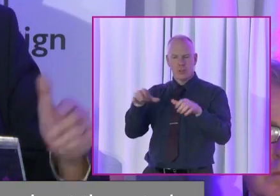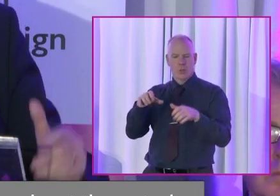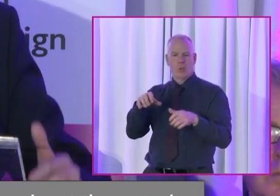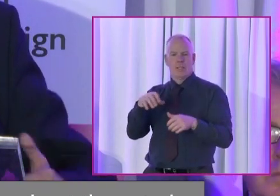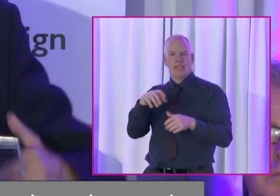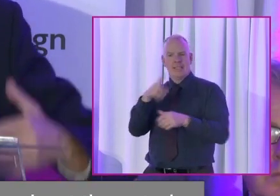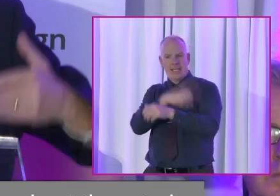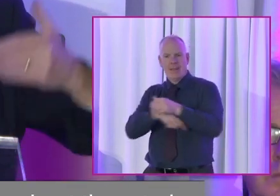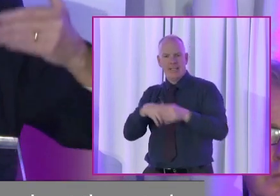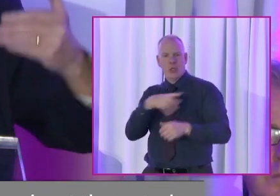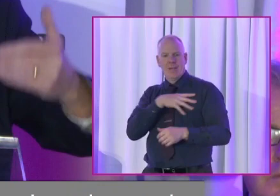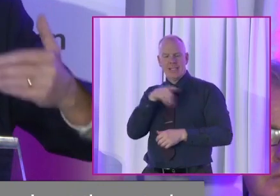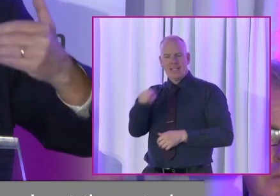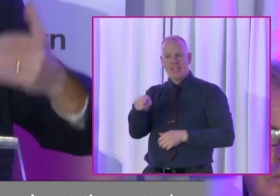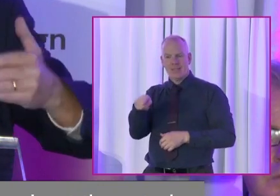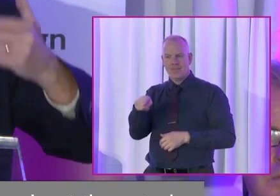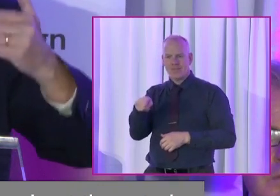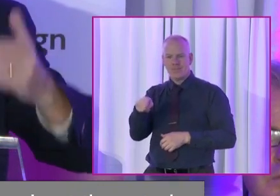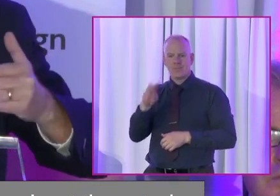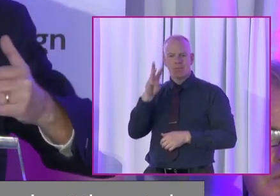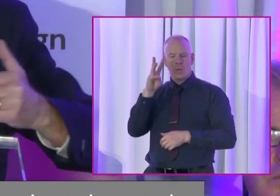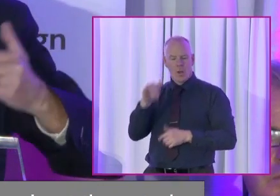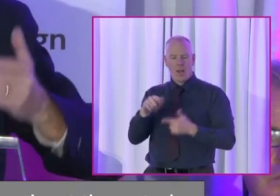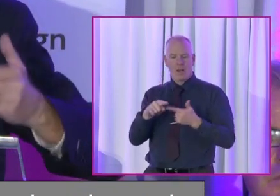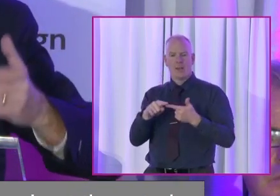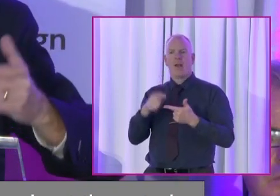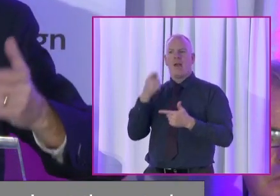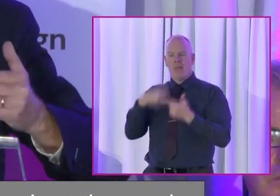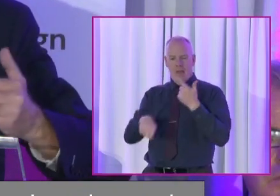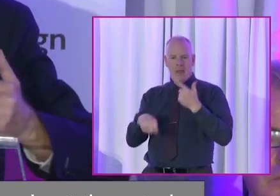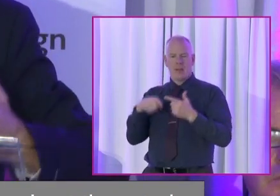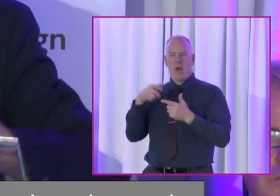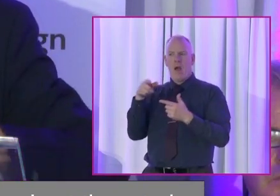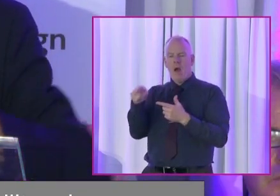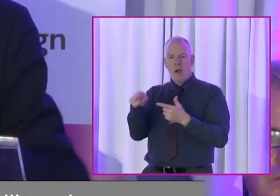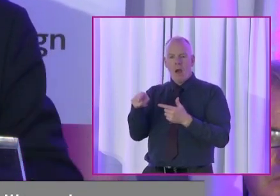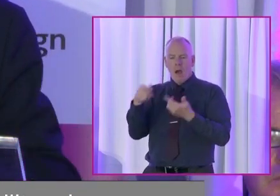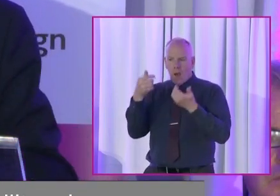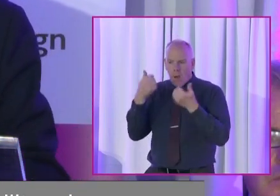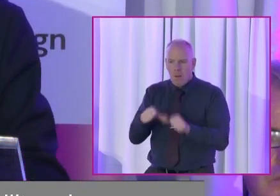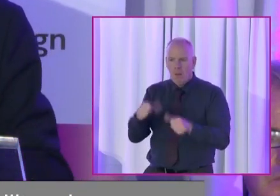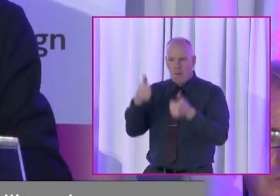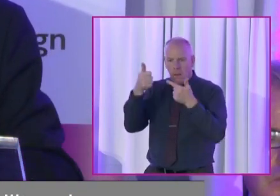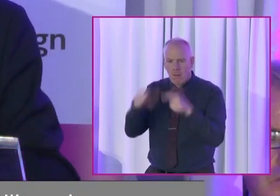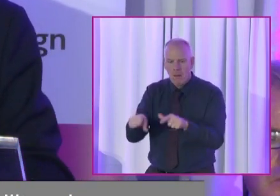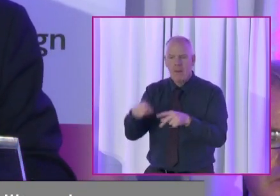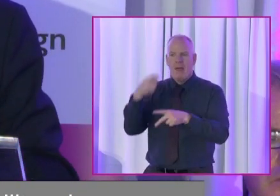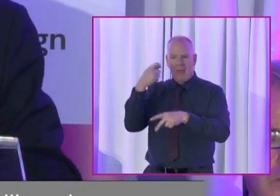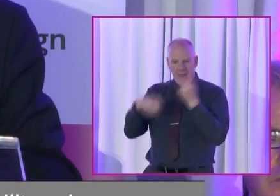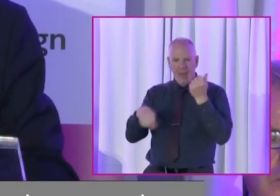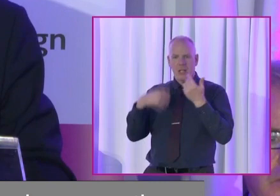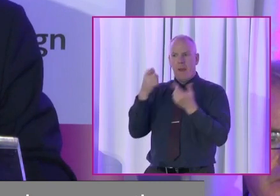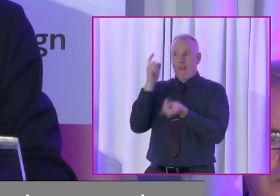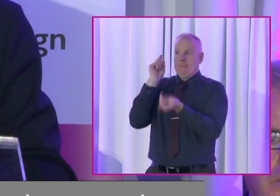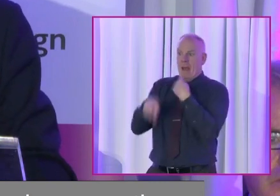disability. Because then there is the next base from which people can continue to fight from a better